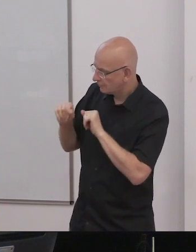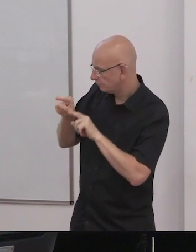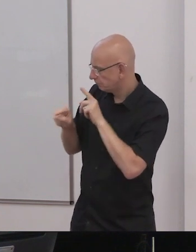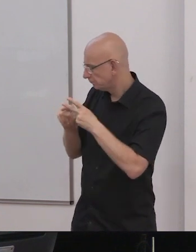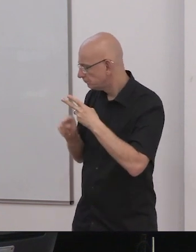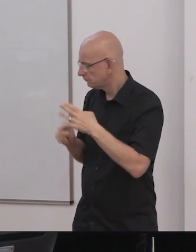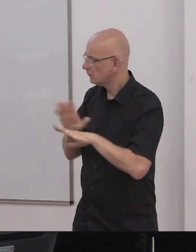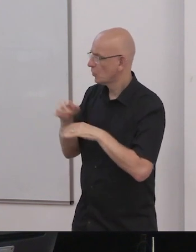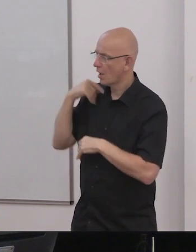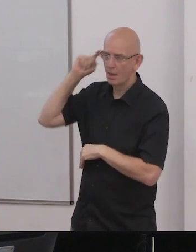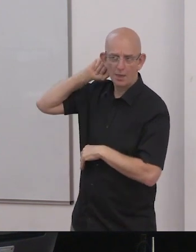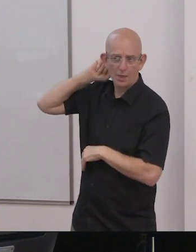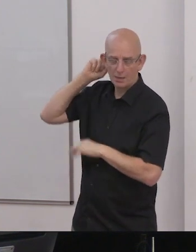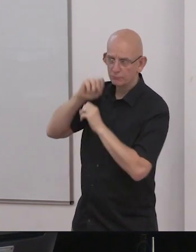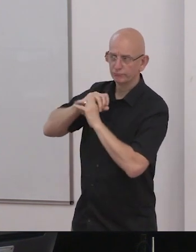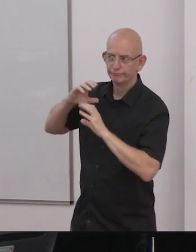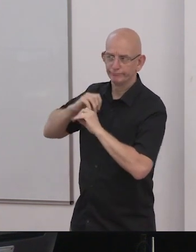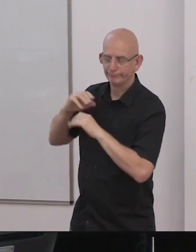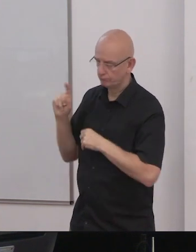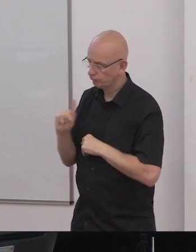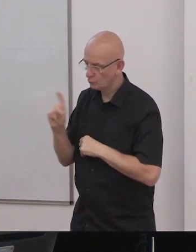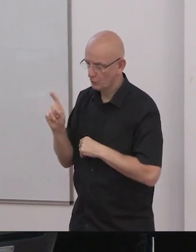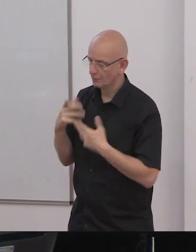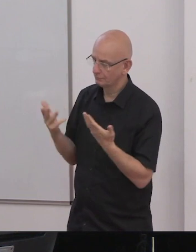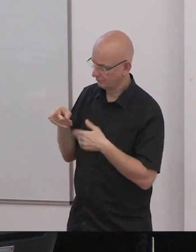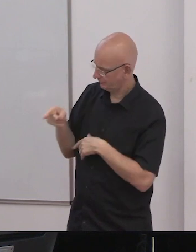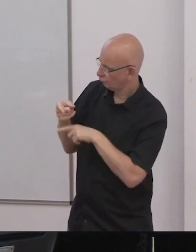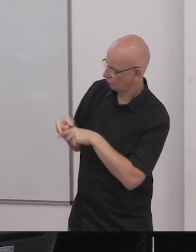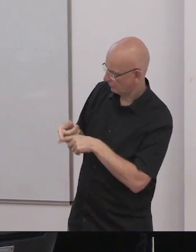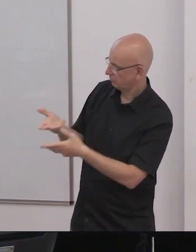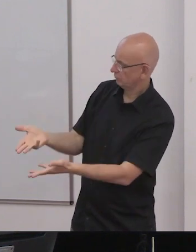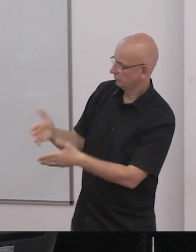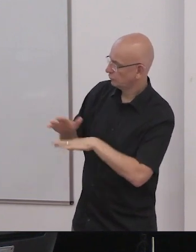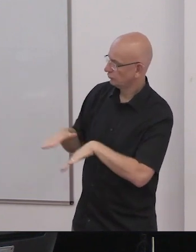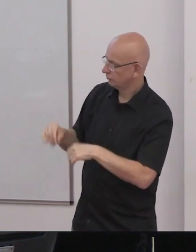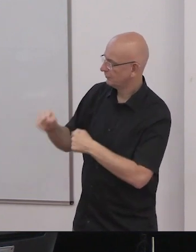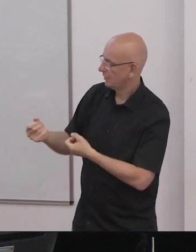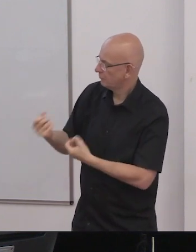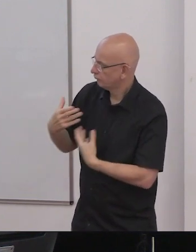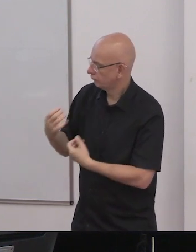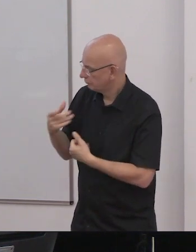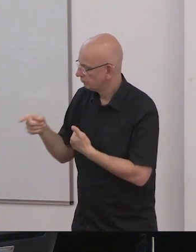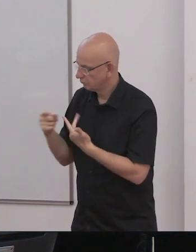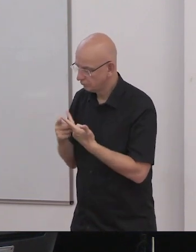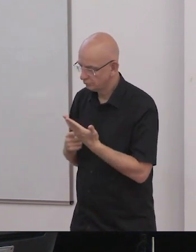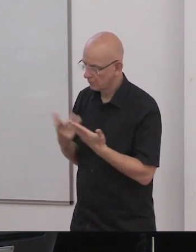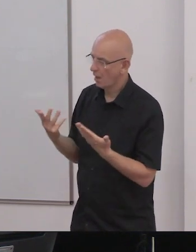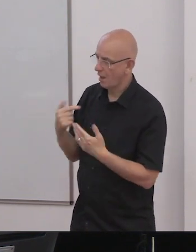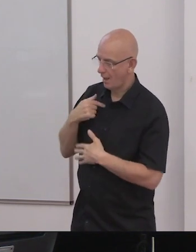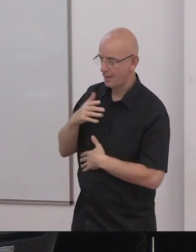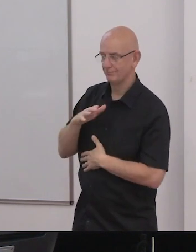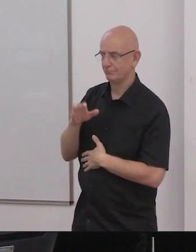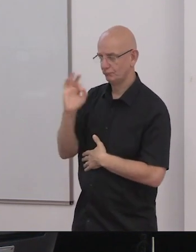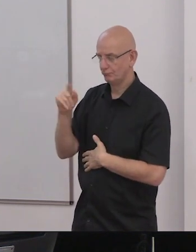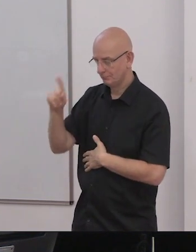you know, the idea that... And this is the bit that scares every parent. If you want to raise good children, be a good parent. Very, very